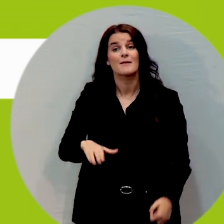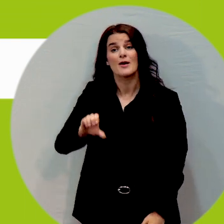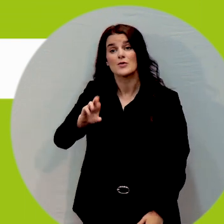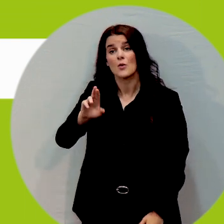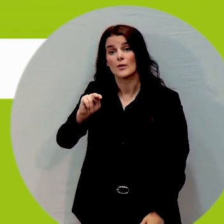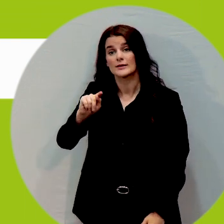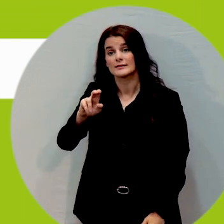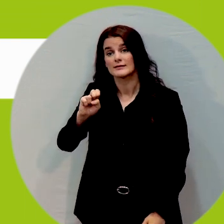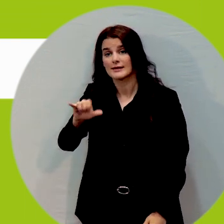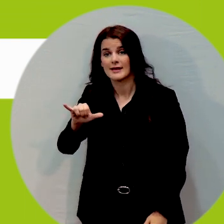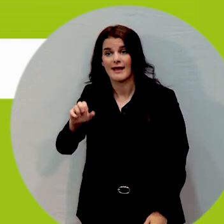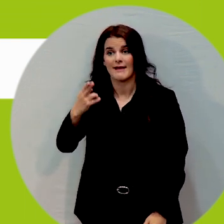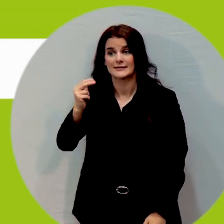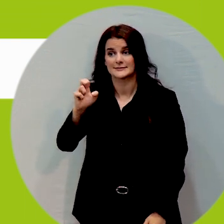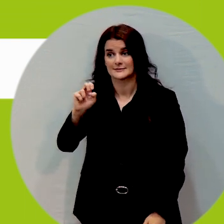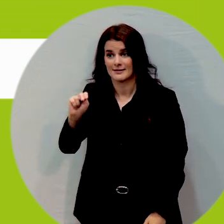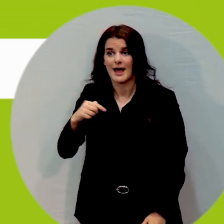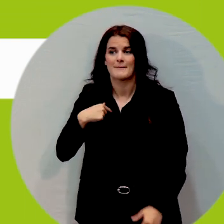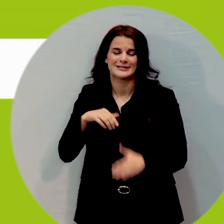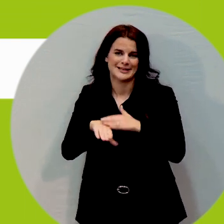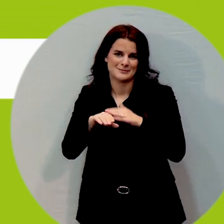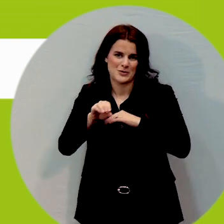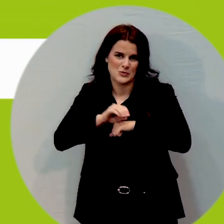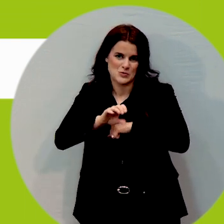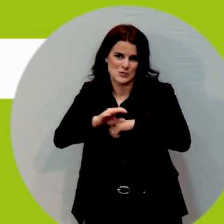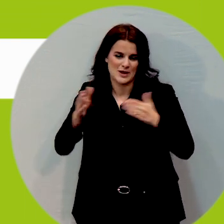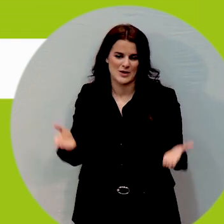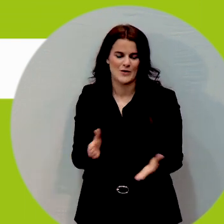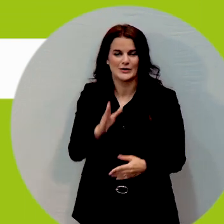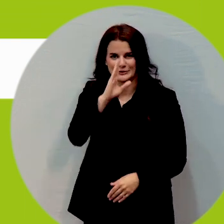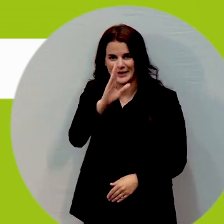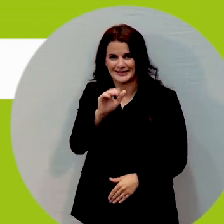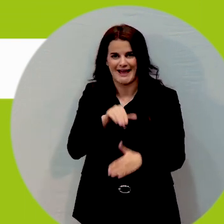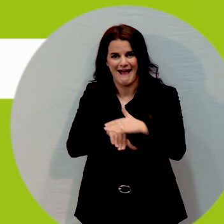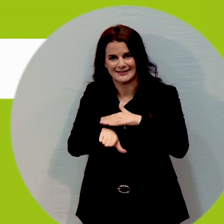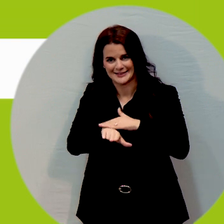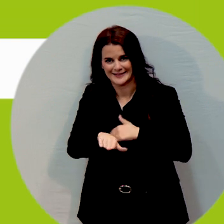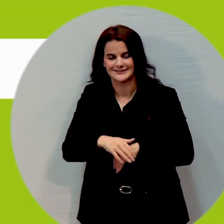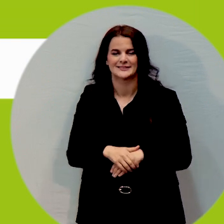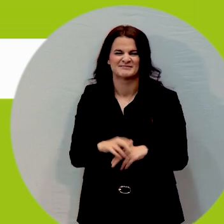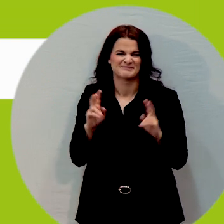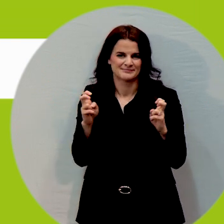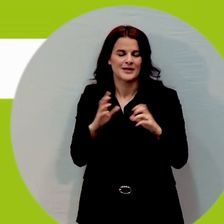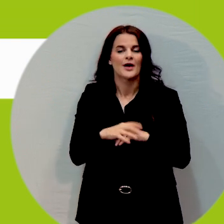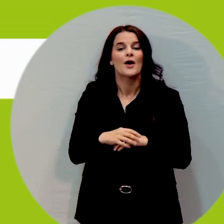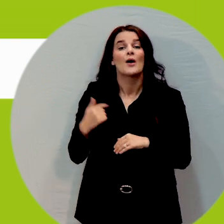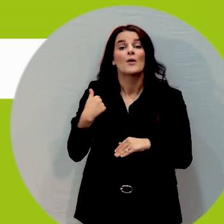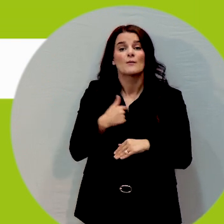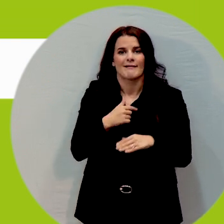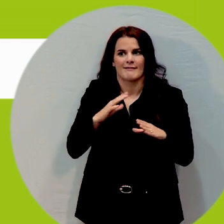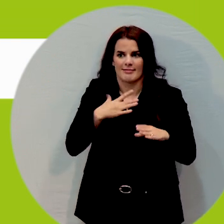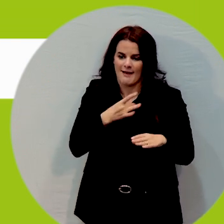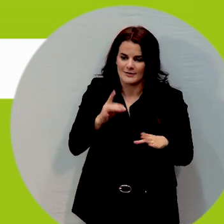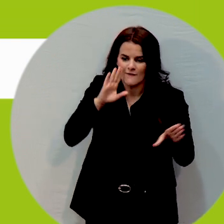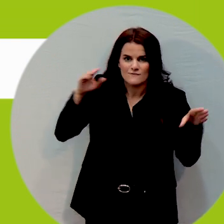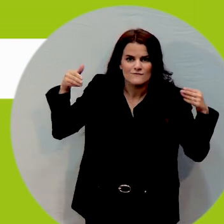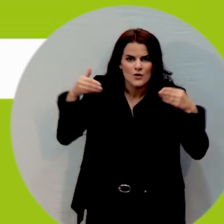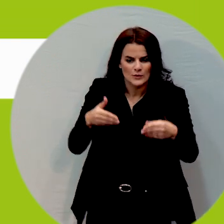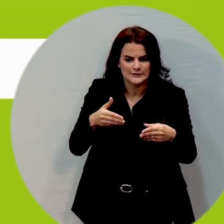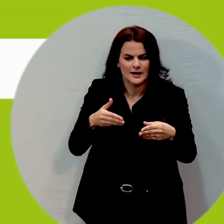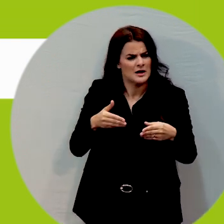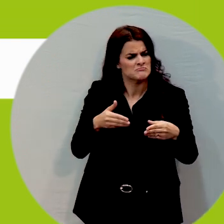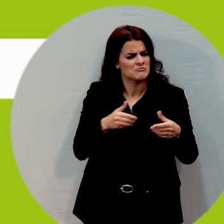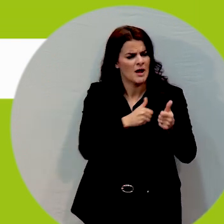I'm an accessibility consultant with direct access and direct access likes to focus on going beyond